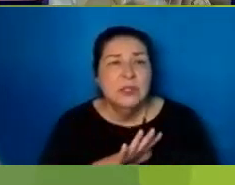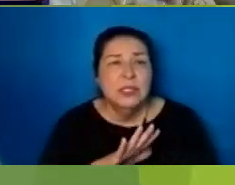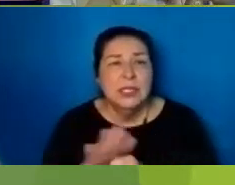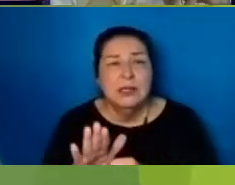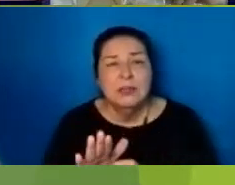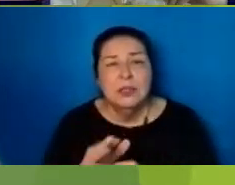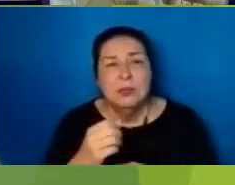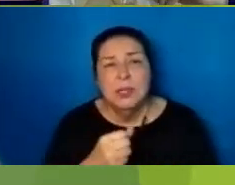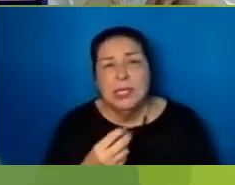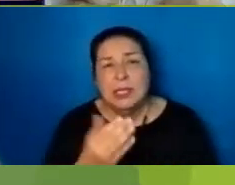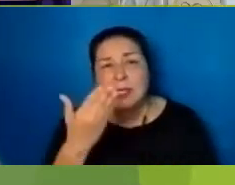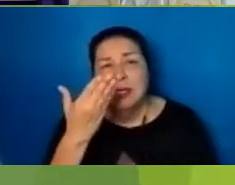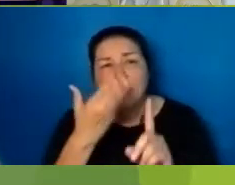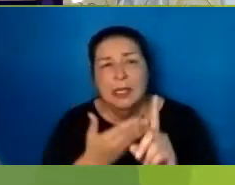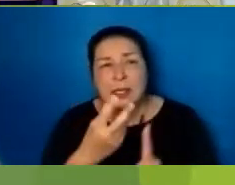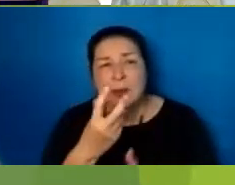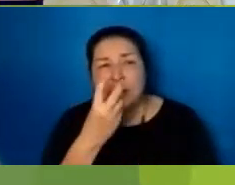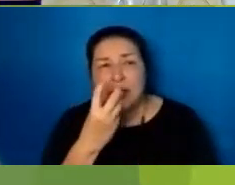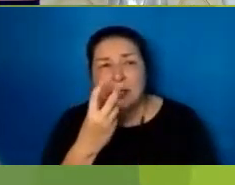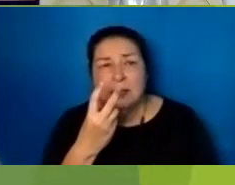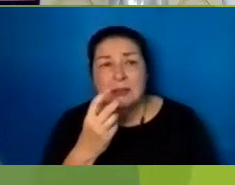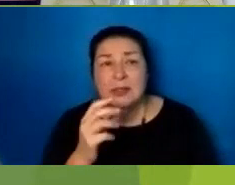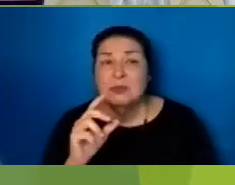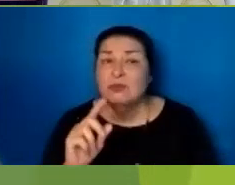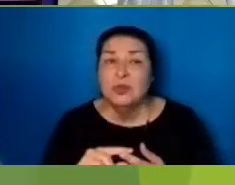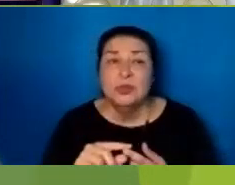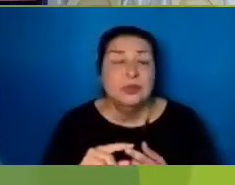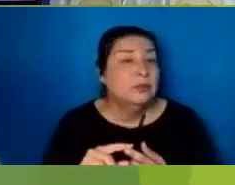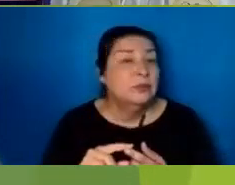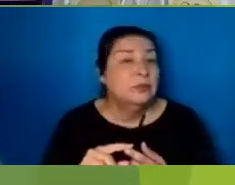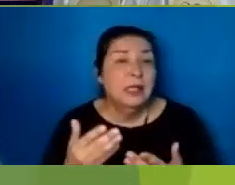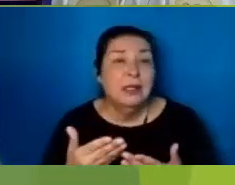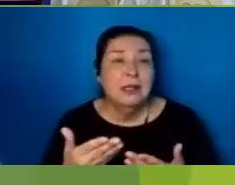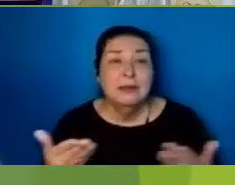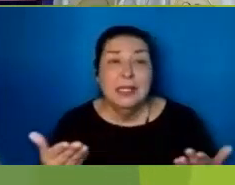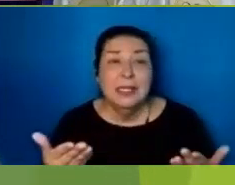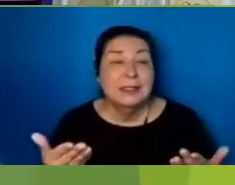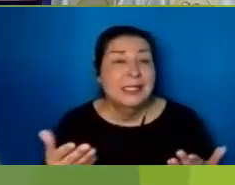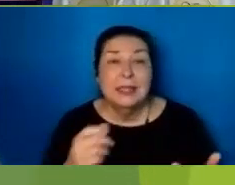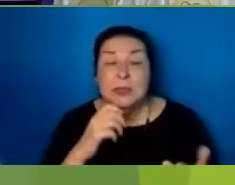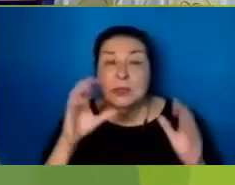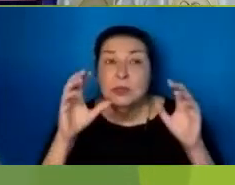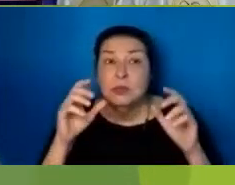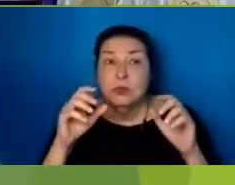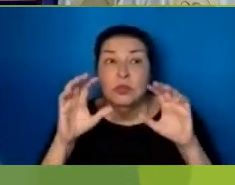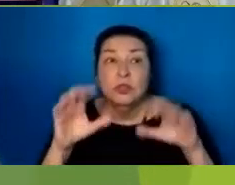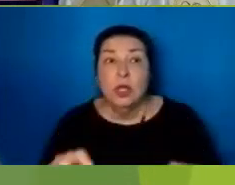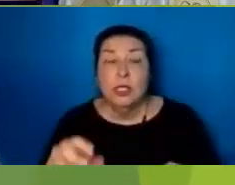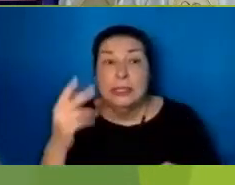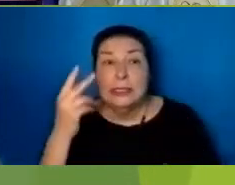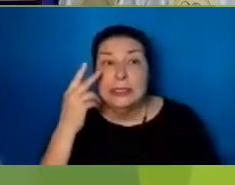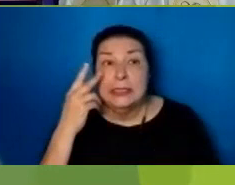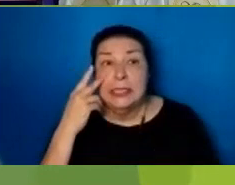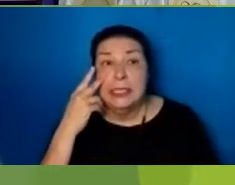any unexpected act Too large